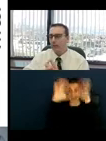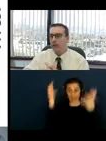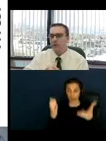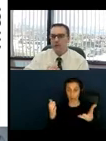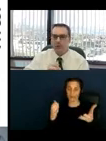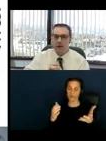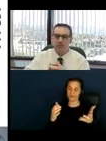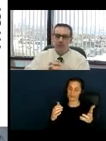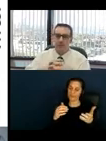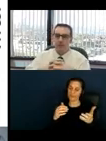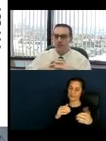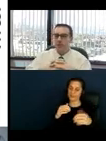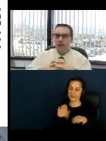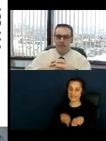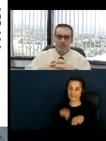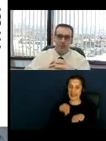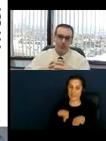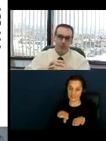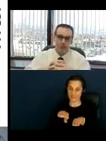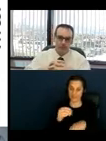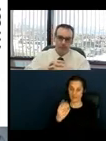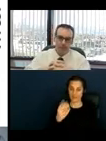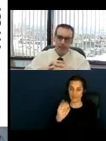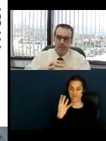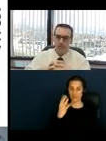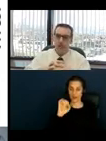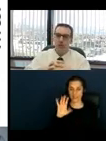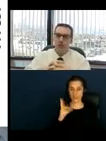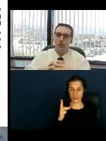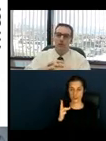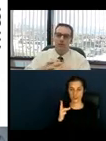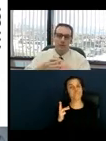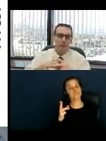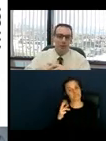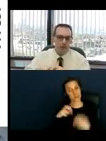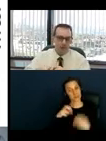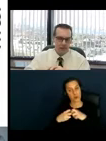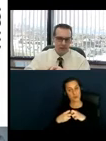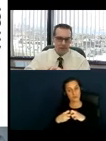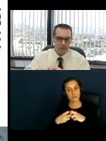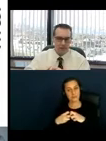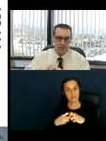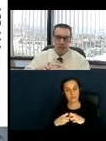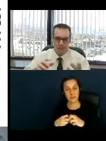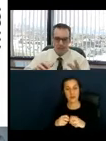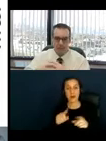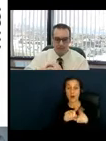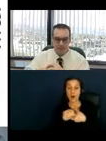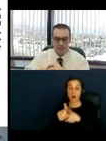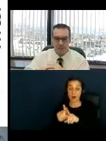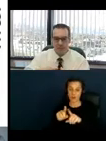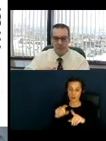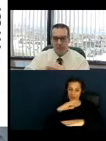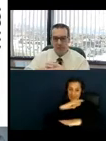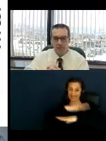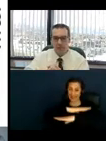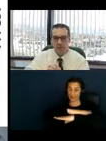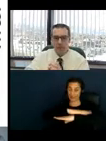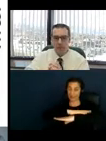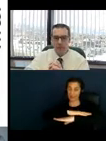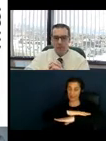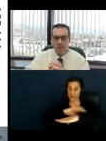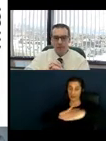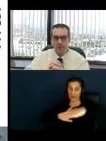And we also have a graphic from the architectural access boards regulations that show table clearances that we will discuss in detail here